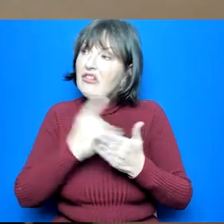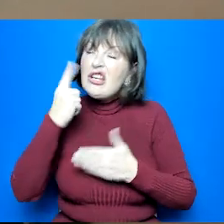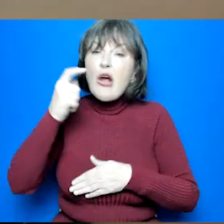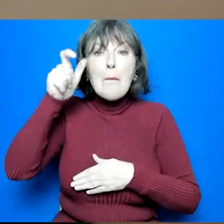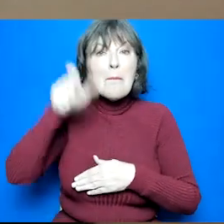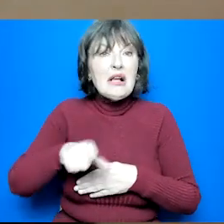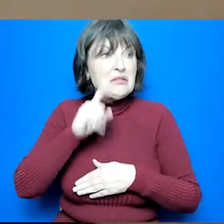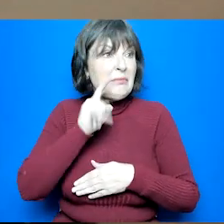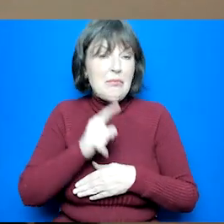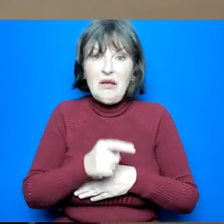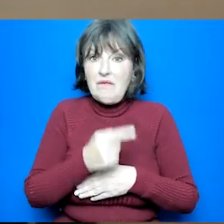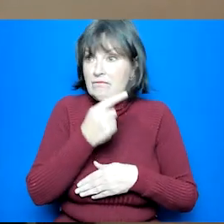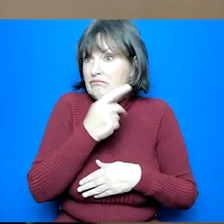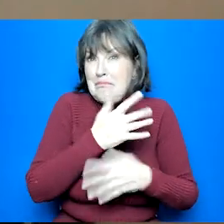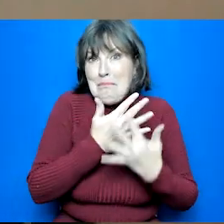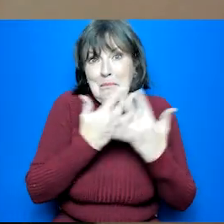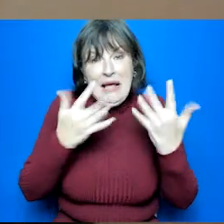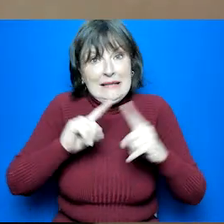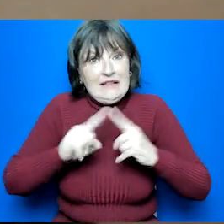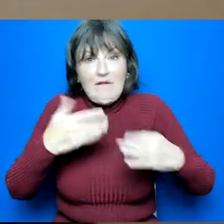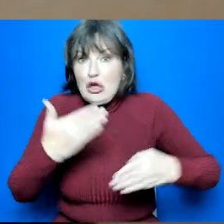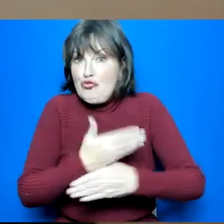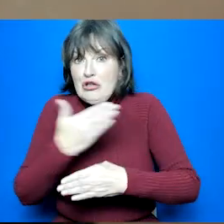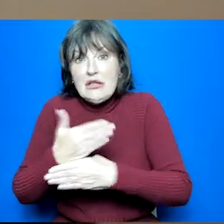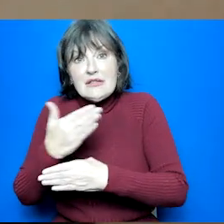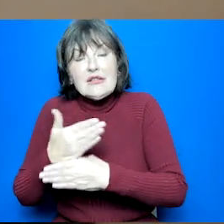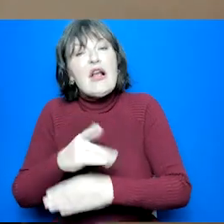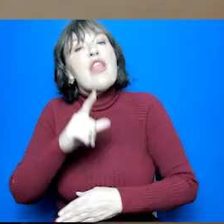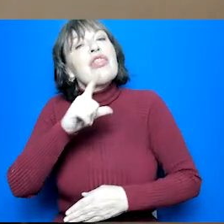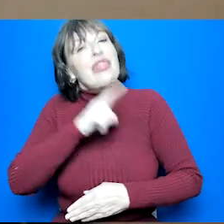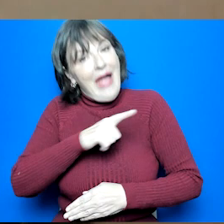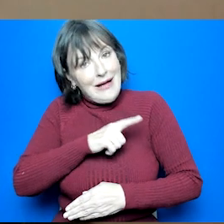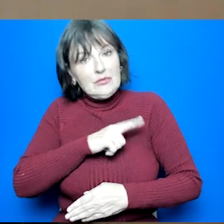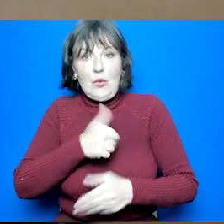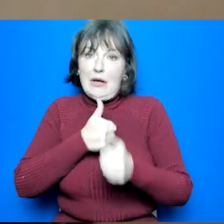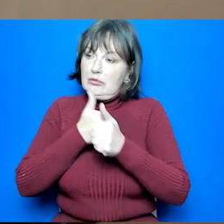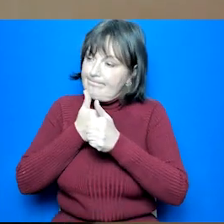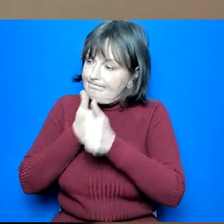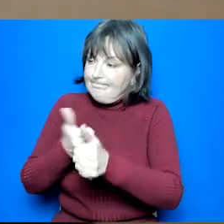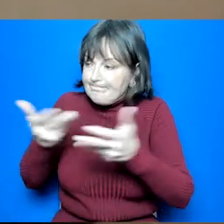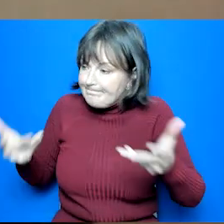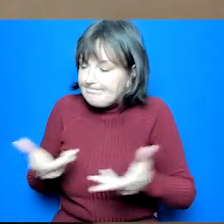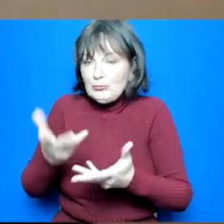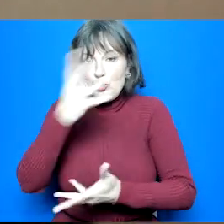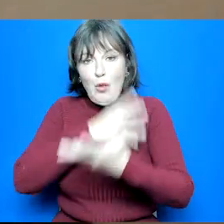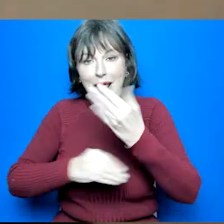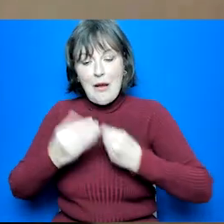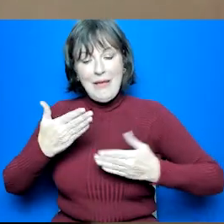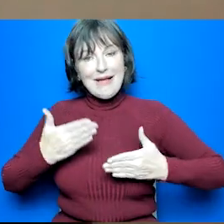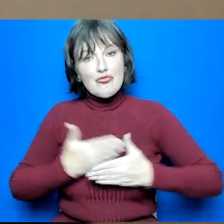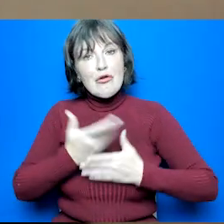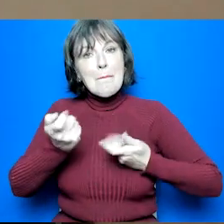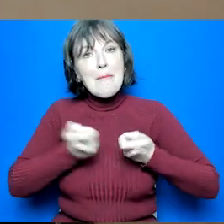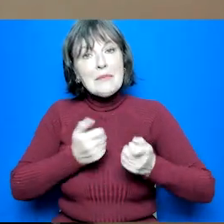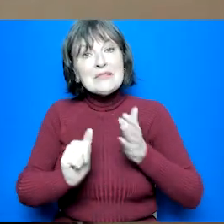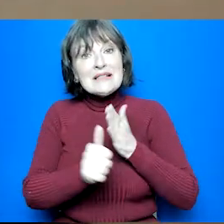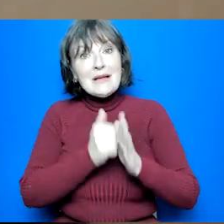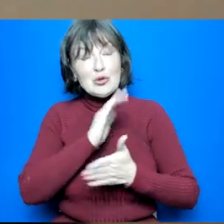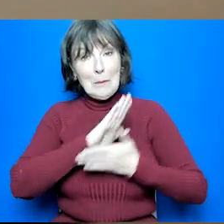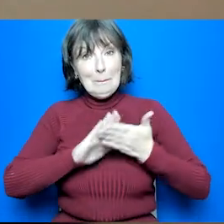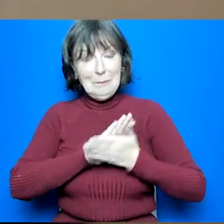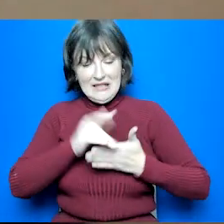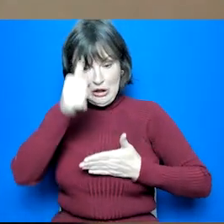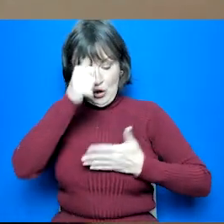their lifetime so that's why we support young people to develop their career management skills so they'll have the skills to help them make decisions now